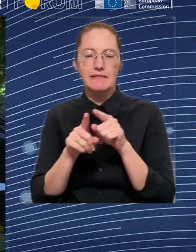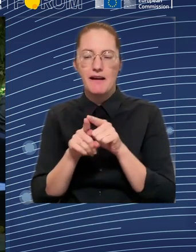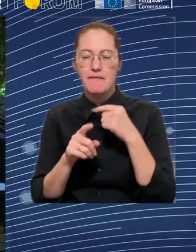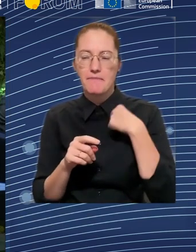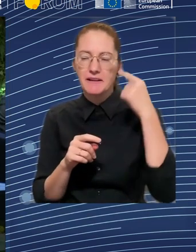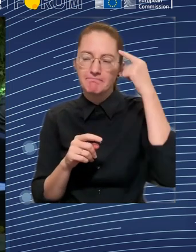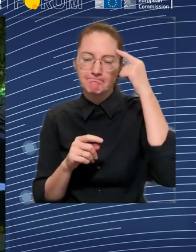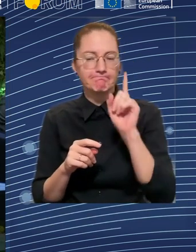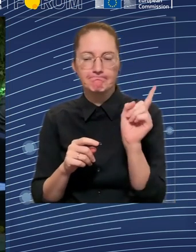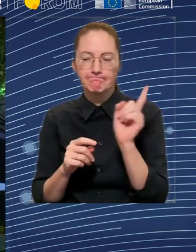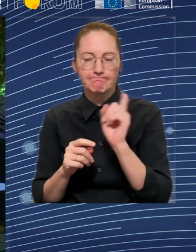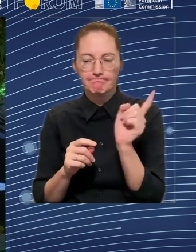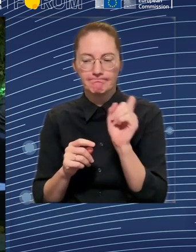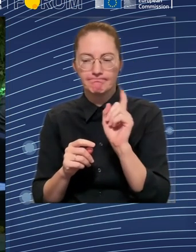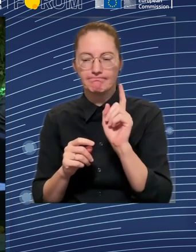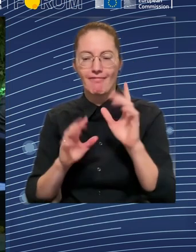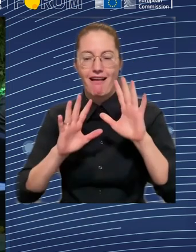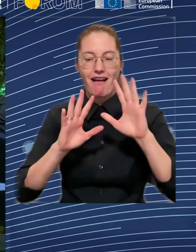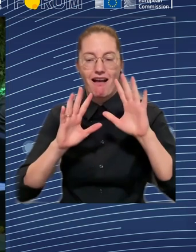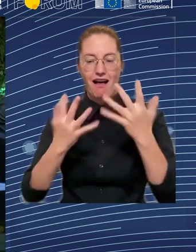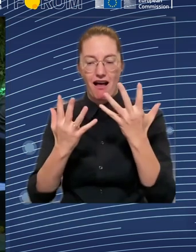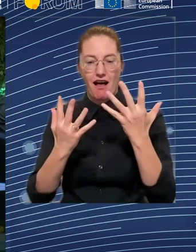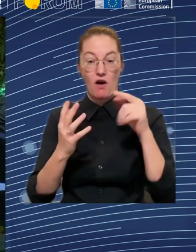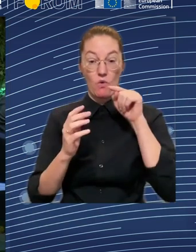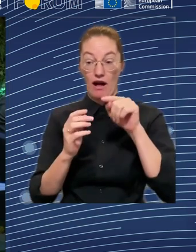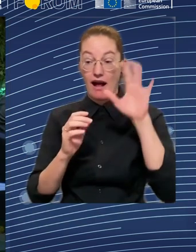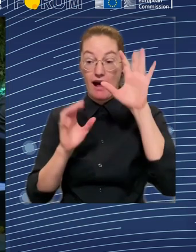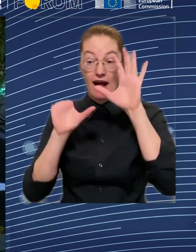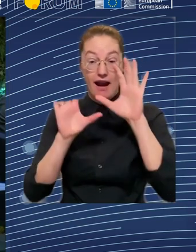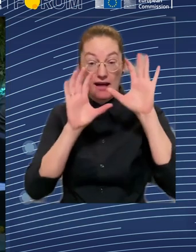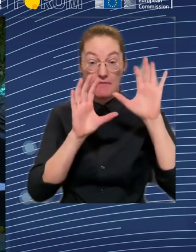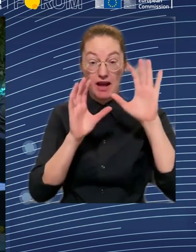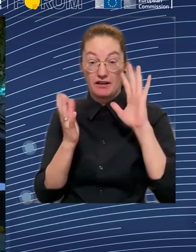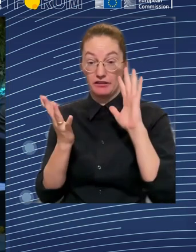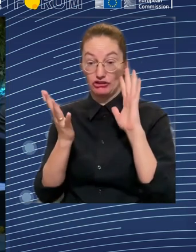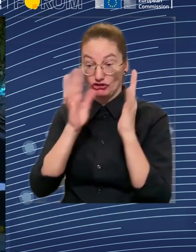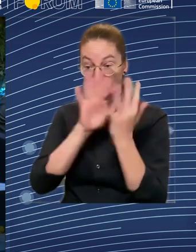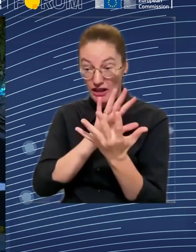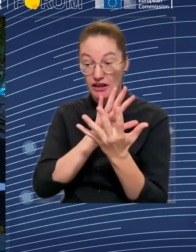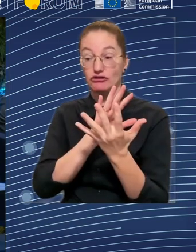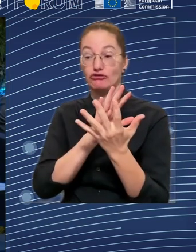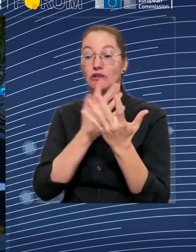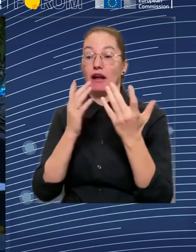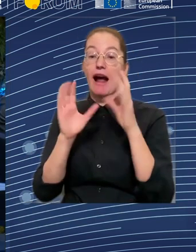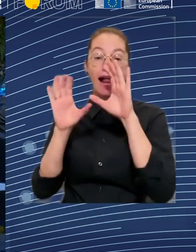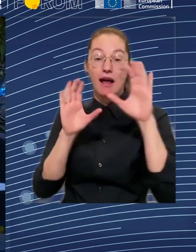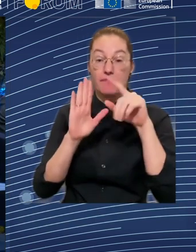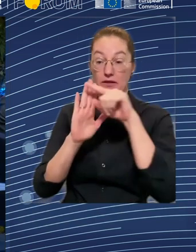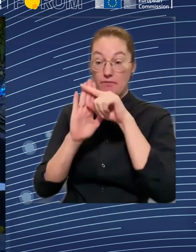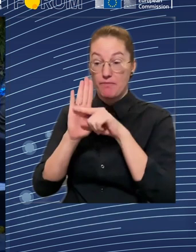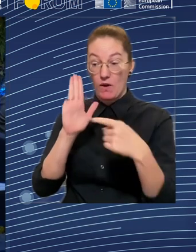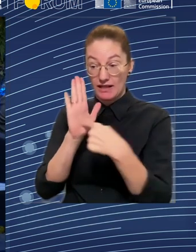are typically very sensitive to changes. they tend to become less generous over time, if not completely